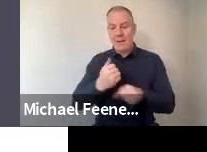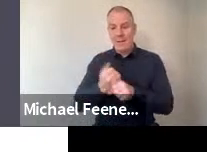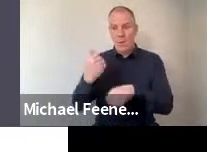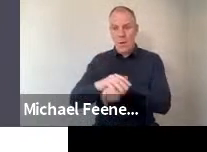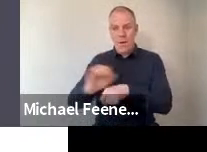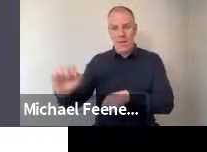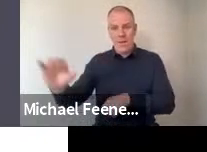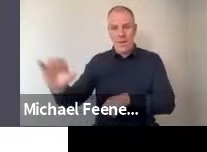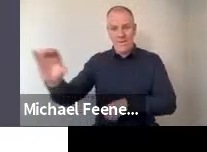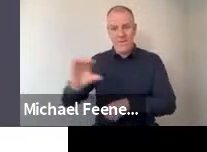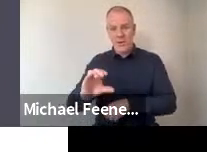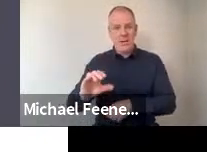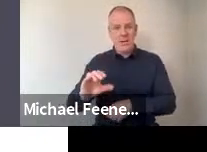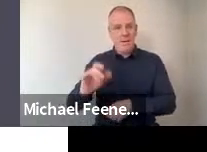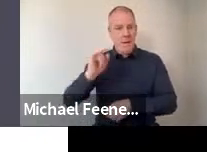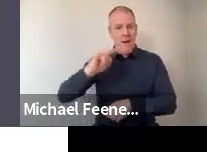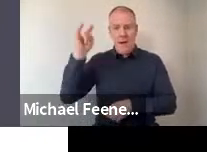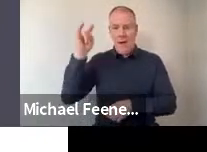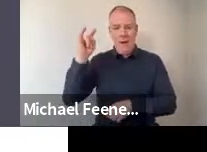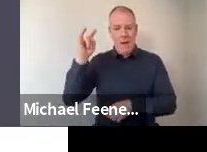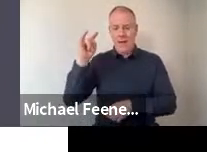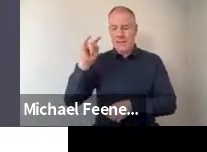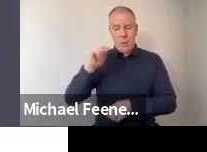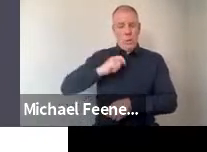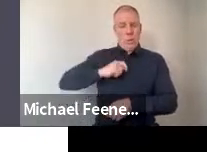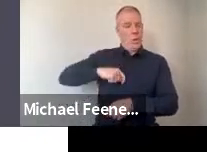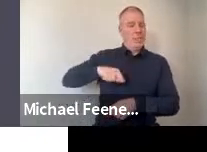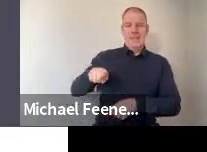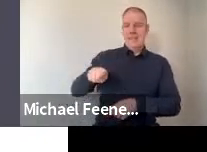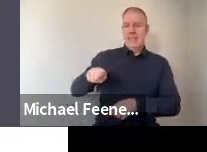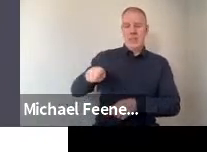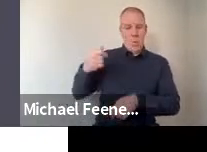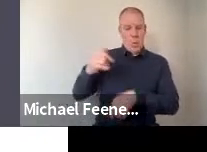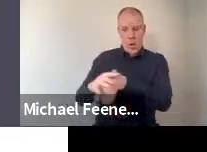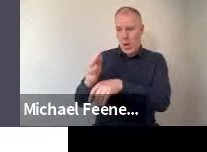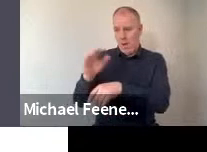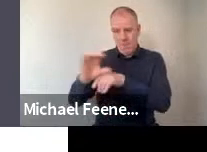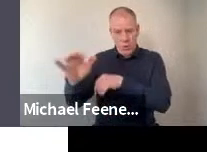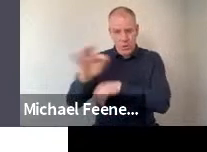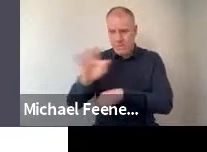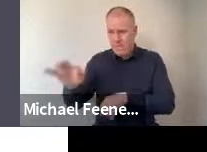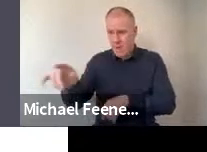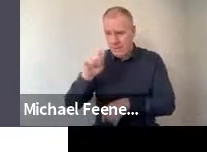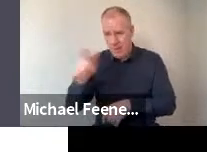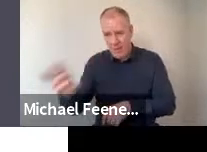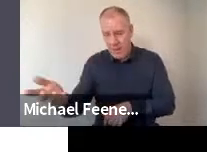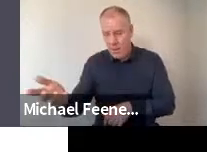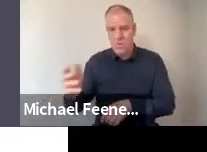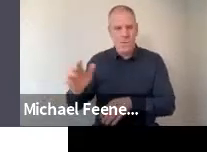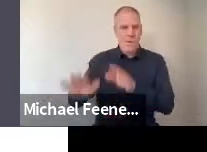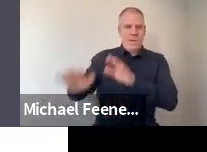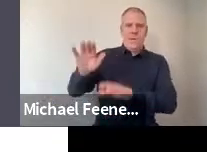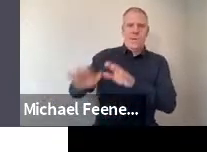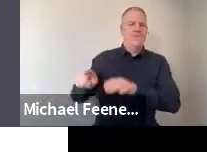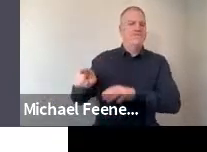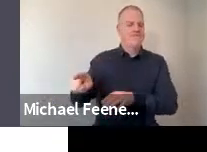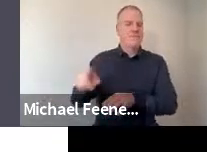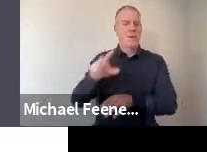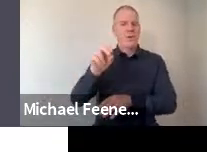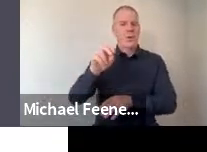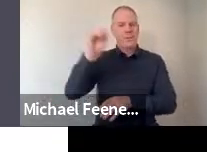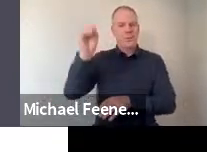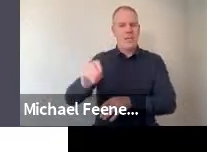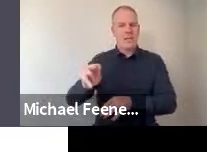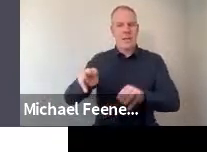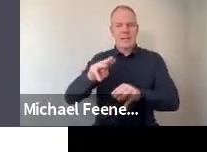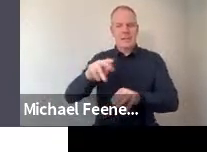This one got the highest level of distrust that we've found from this block of questions with 30% of people expressing